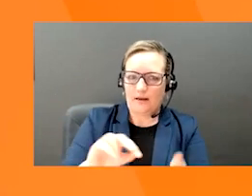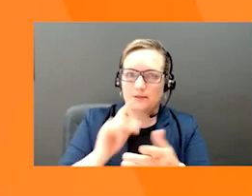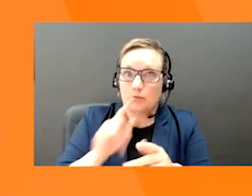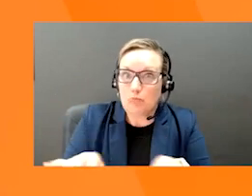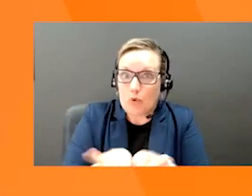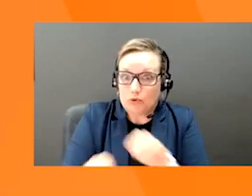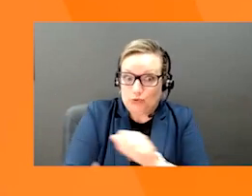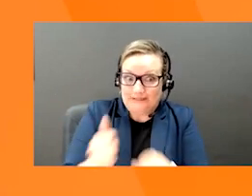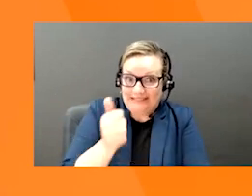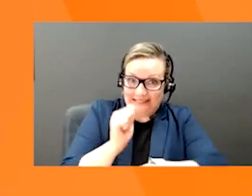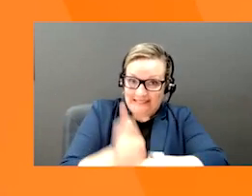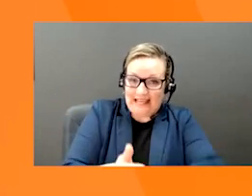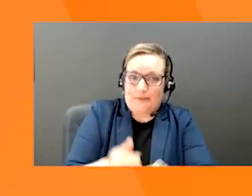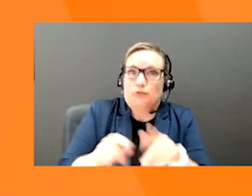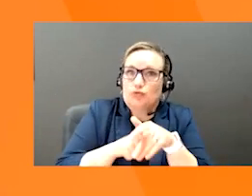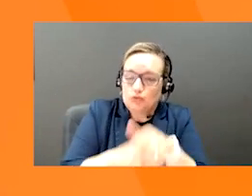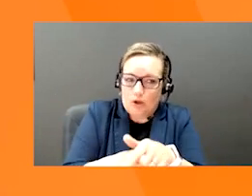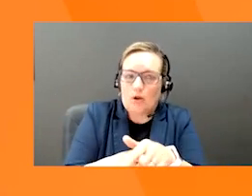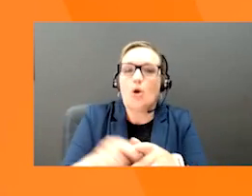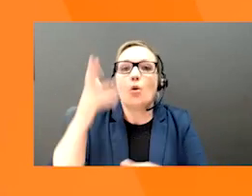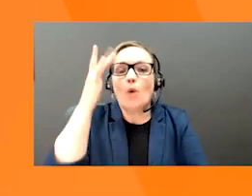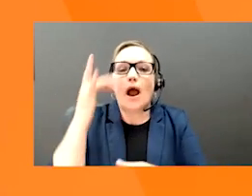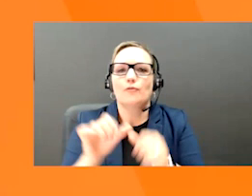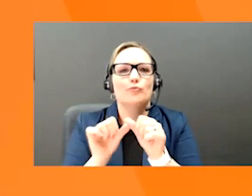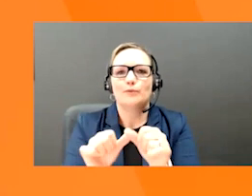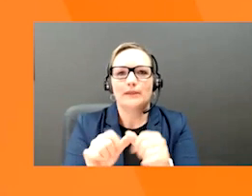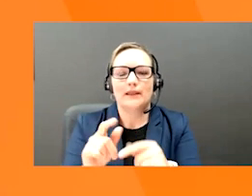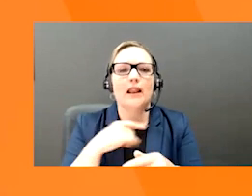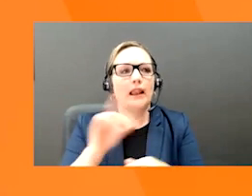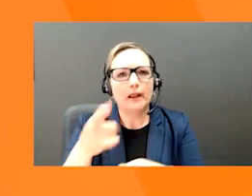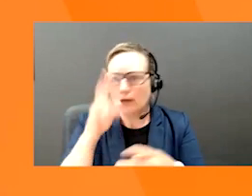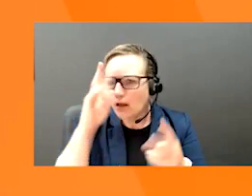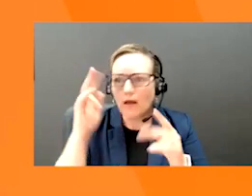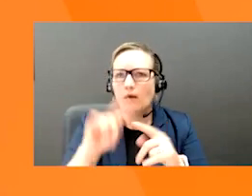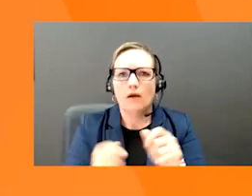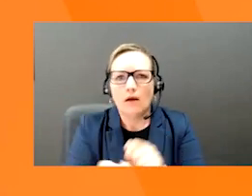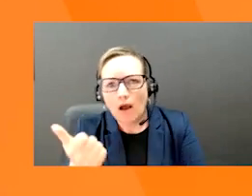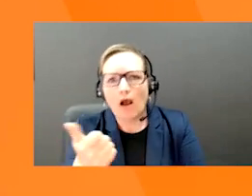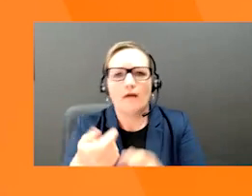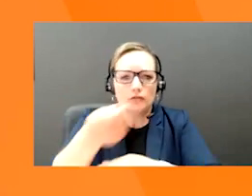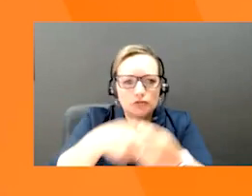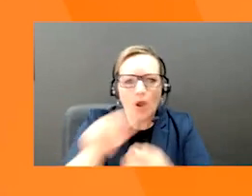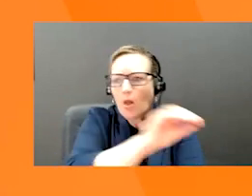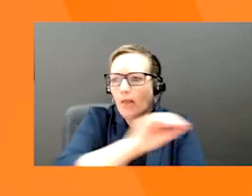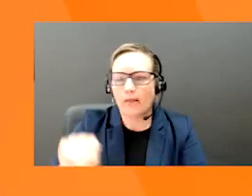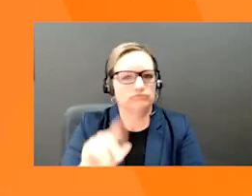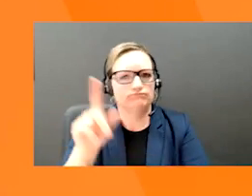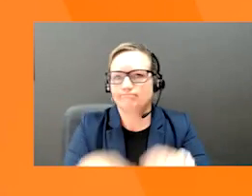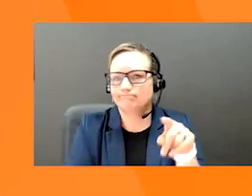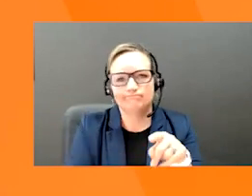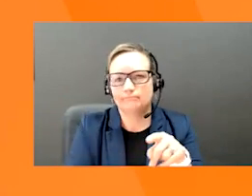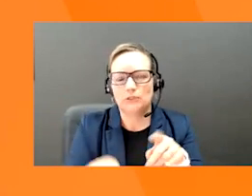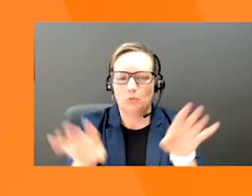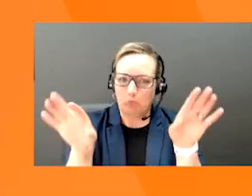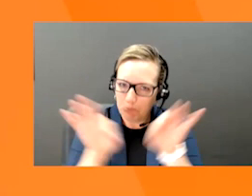journey. Because GEETNs are assigned permanently to products, they can't be reused or reassigned to other products. It is so